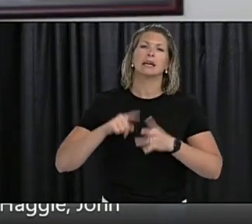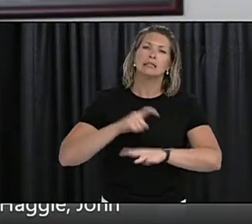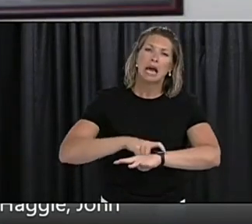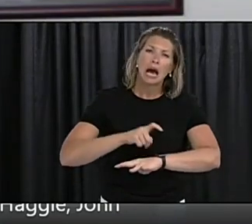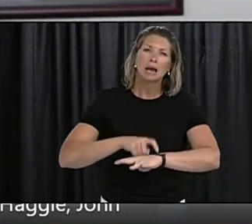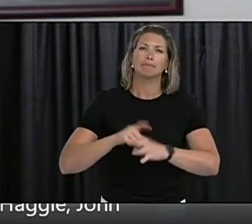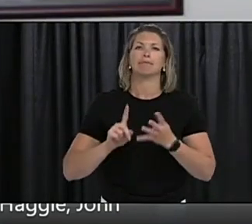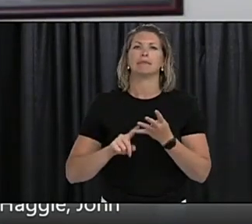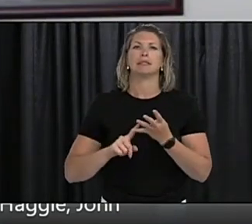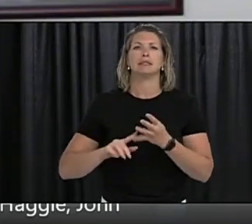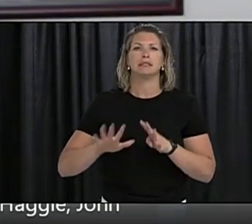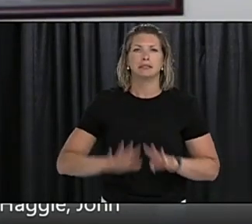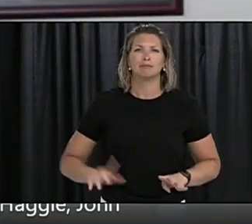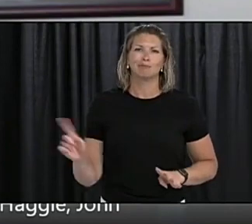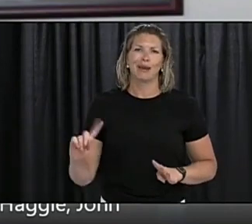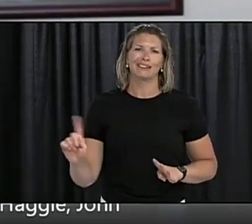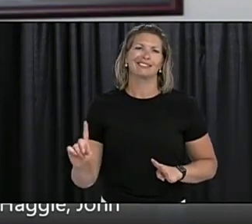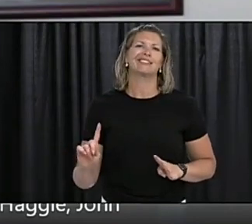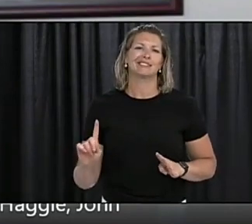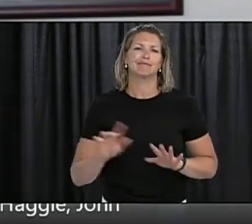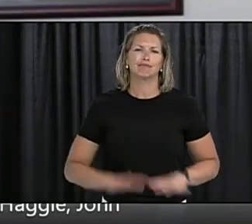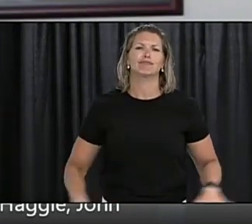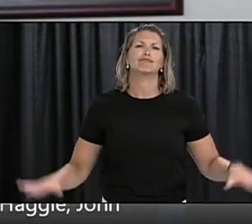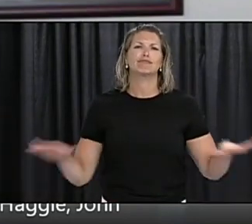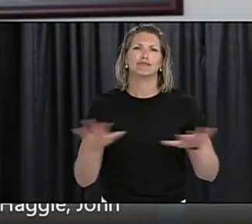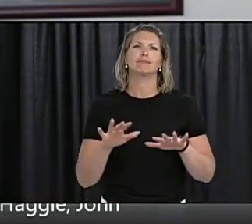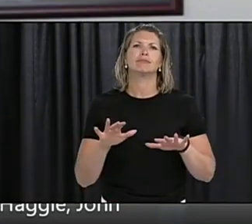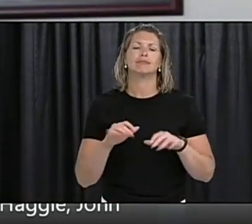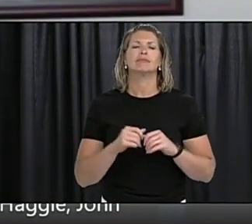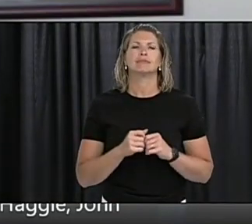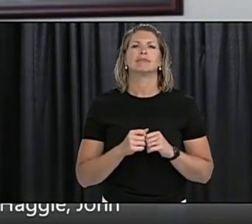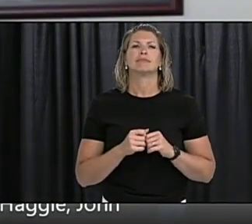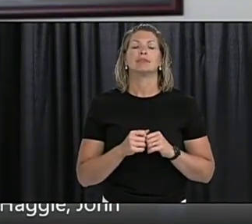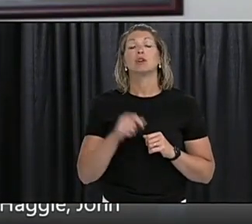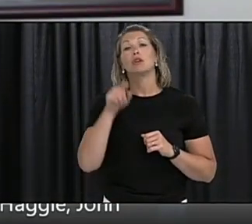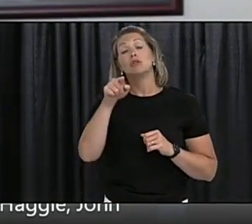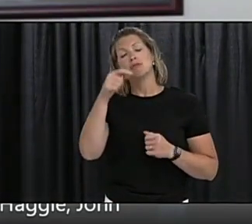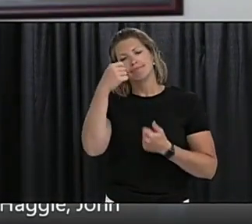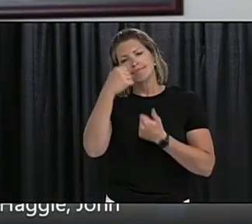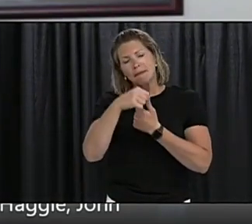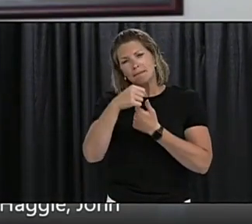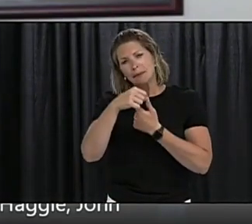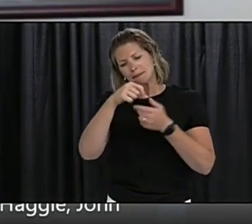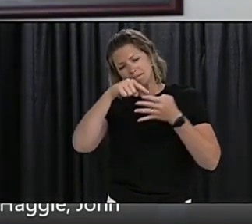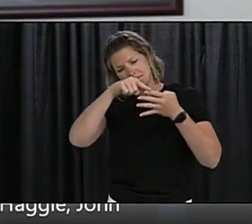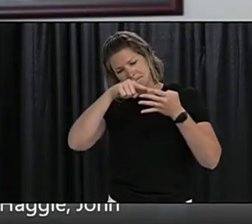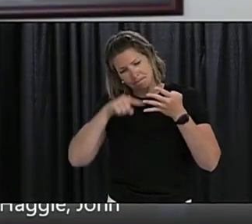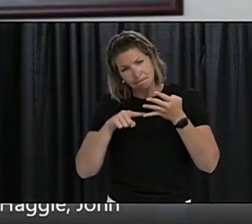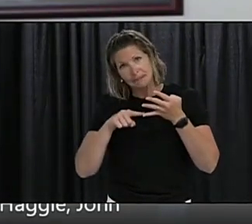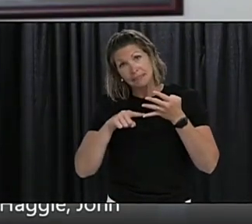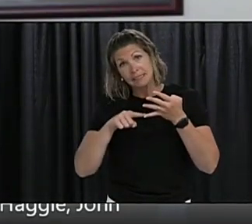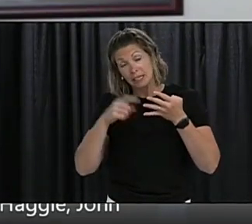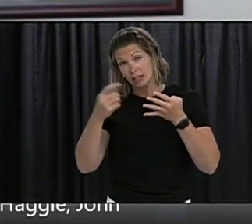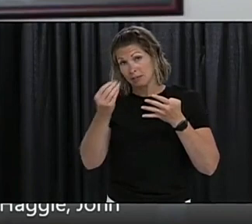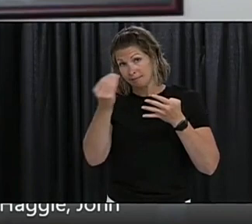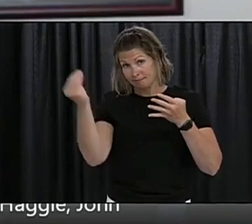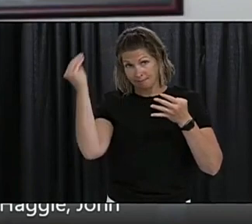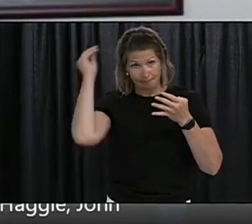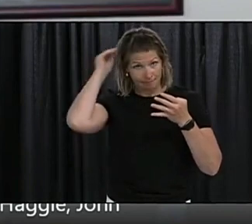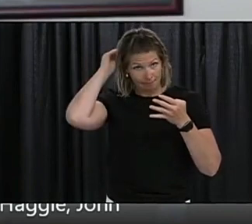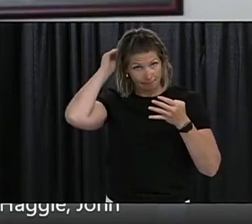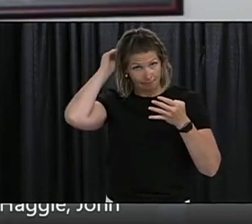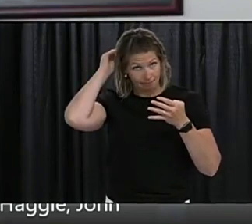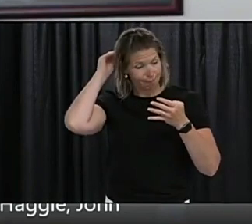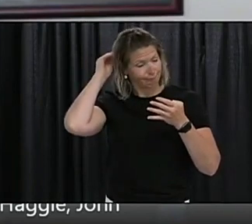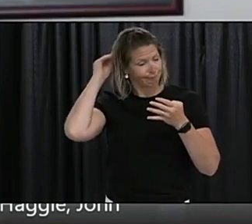your choice then as to how you behave, bearing in mind that those key constants have not changed